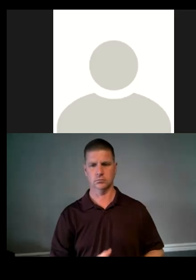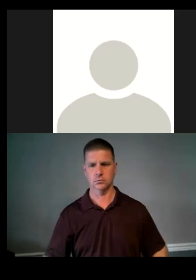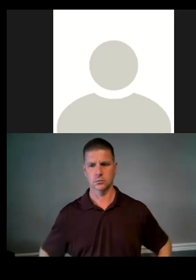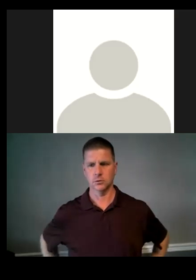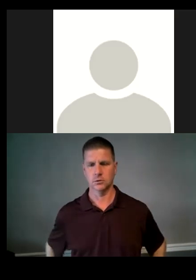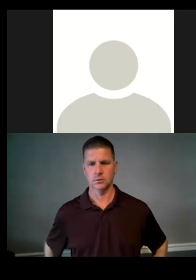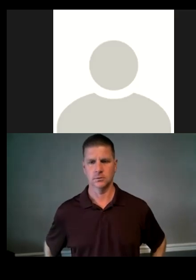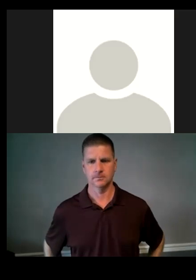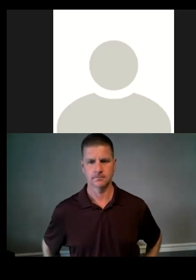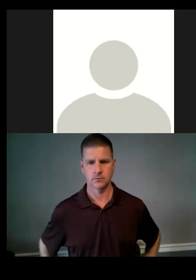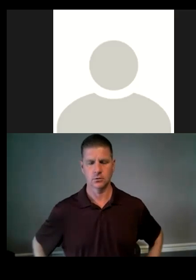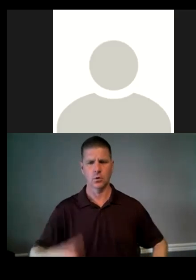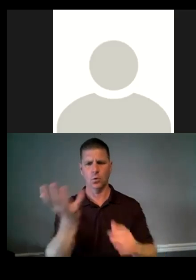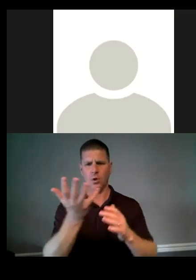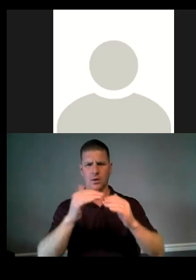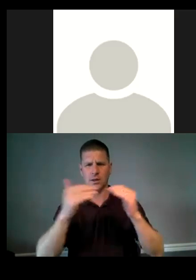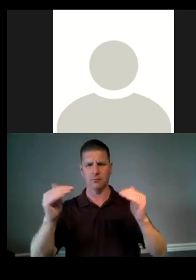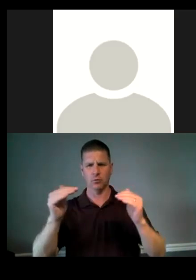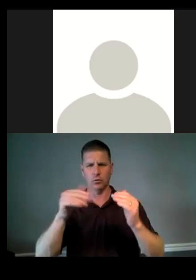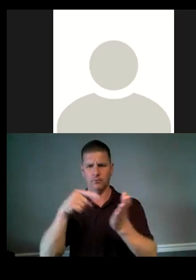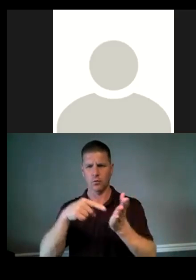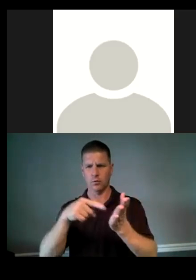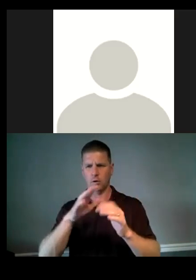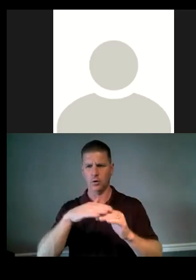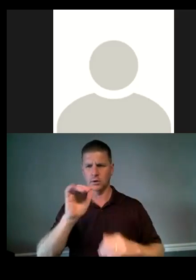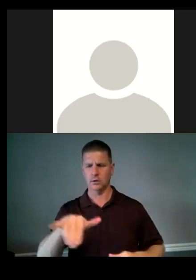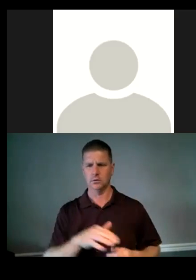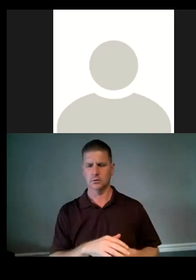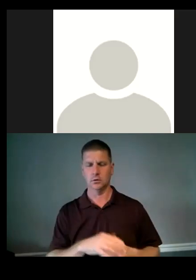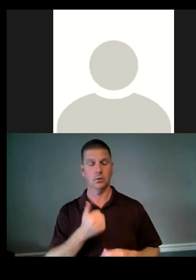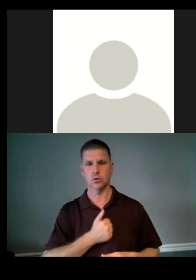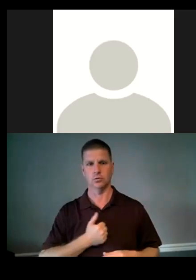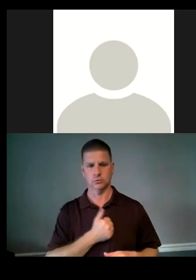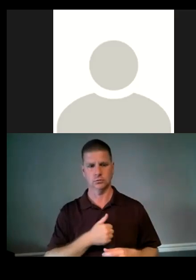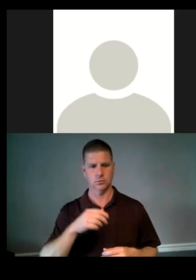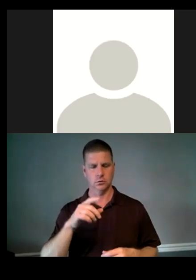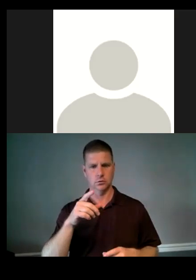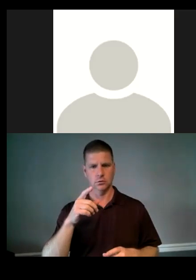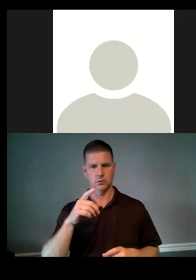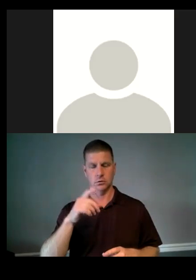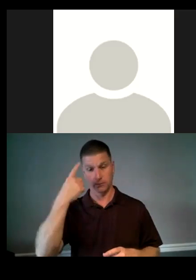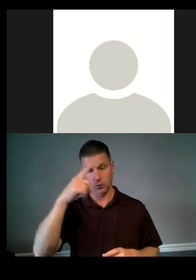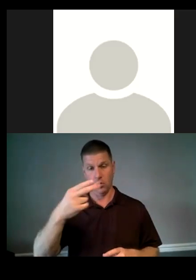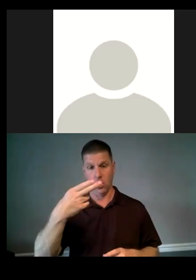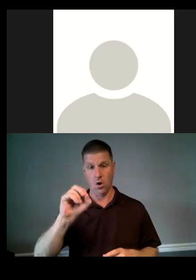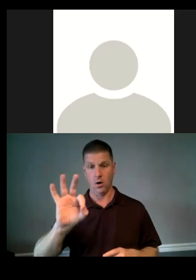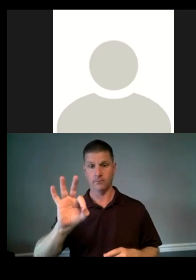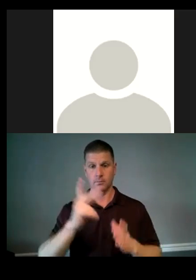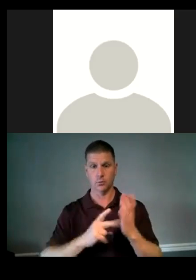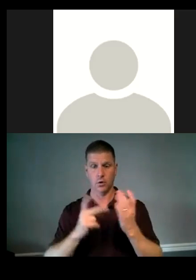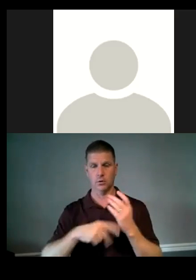And then what's the level of affordability on that? Oh, I'm sorry. Um, uh, for Hoff programming,